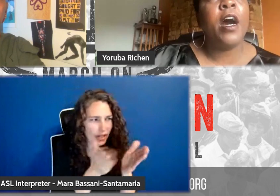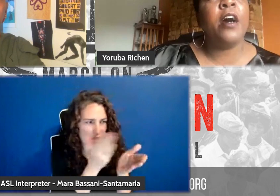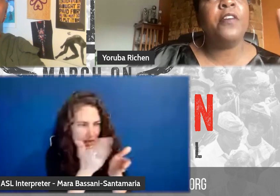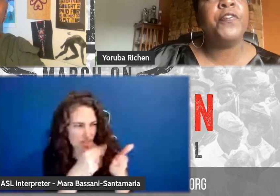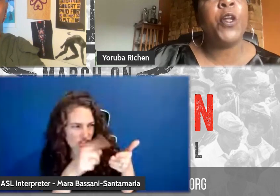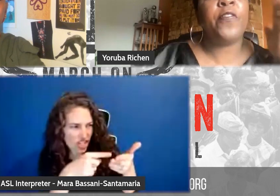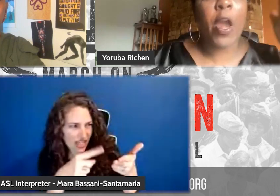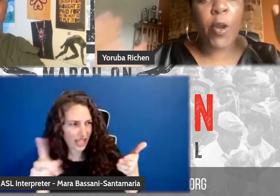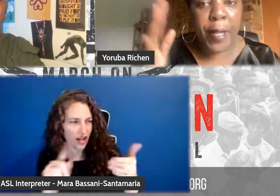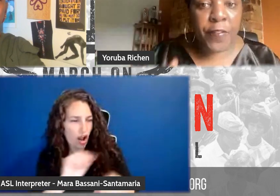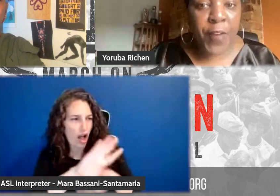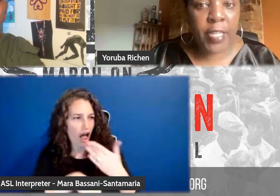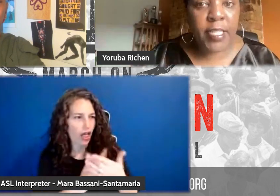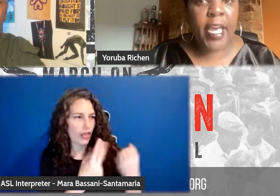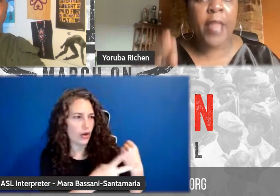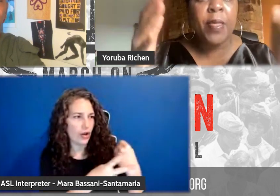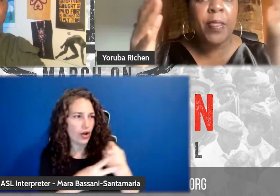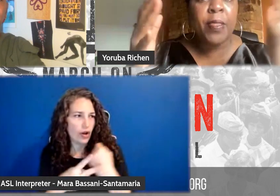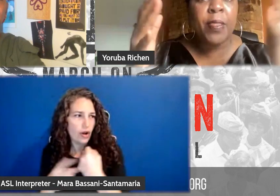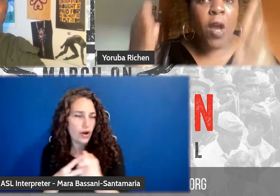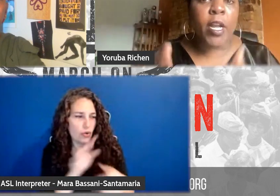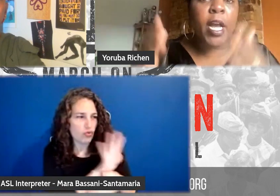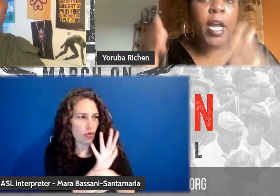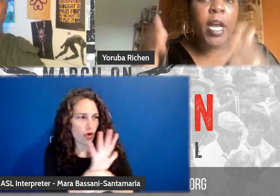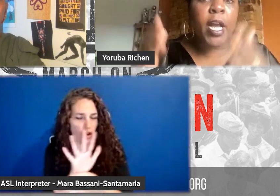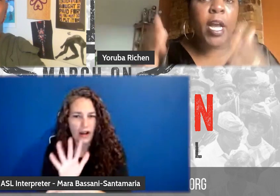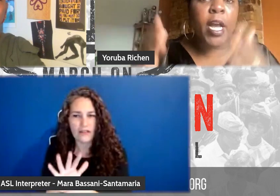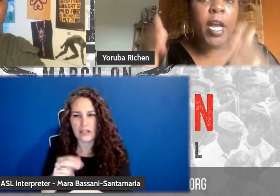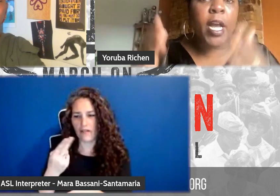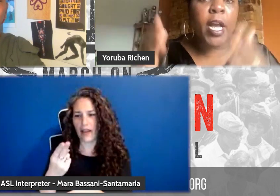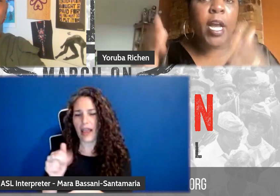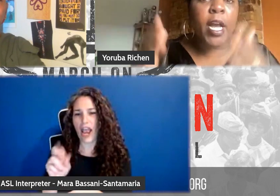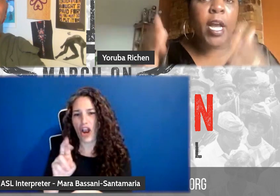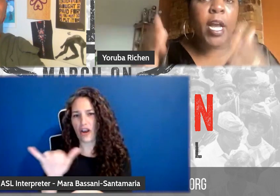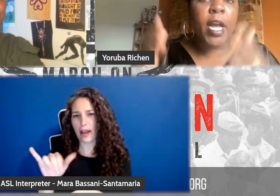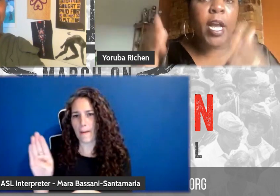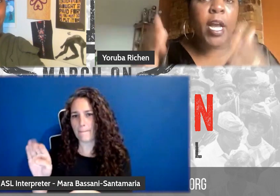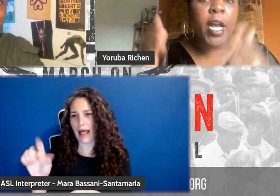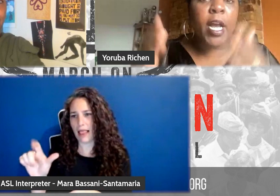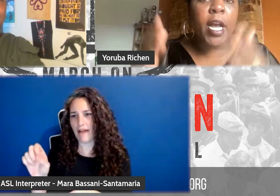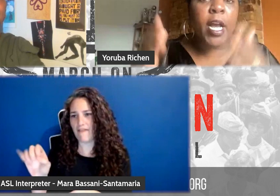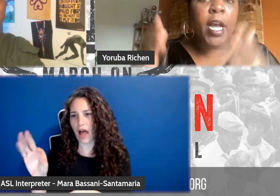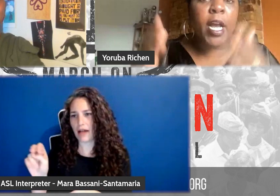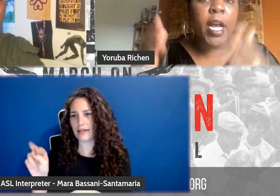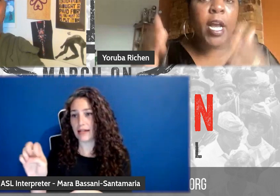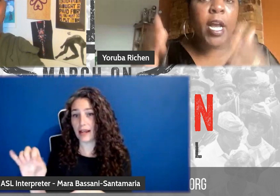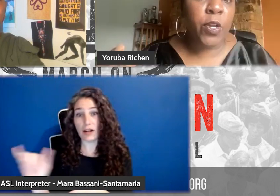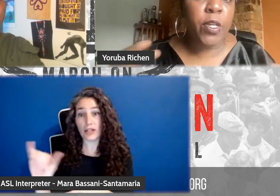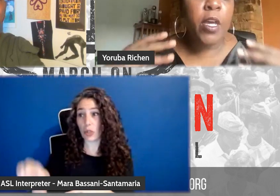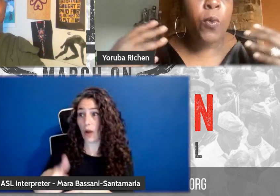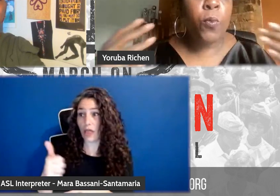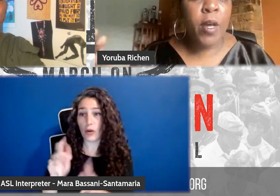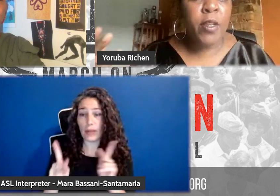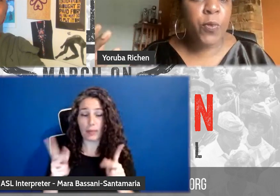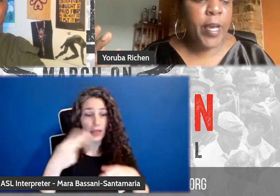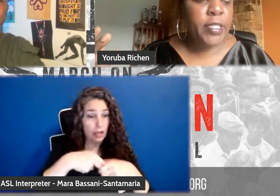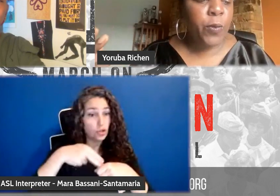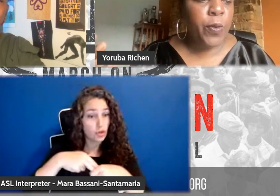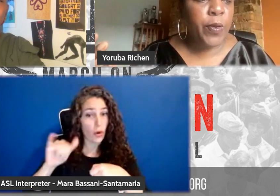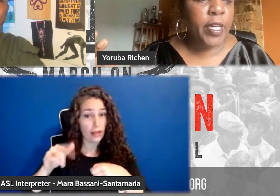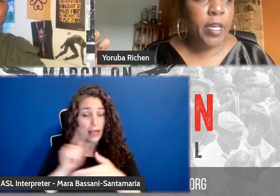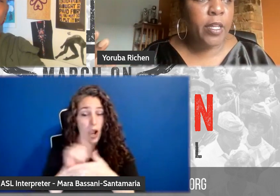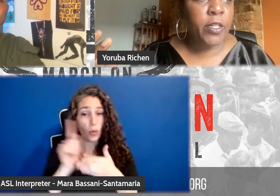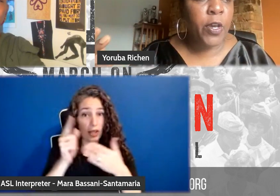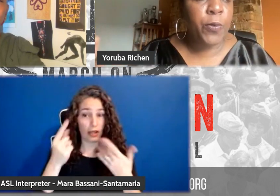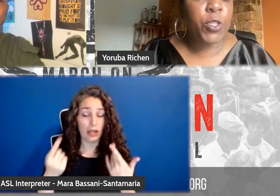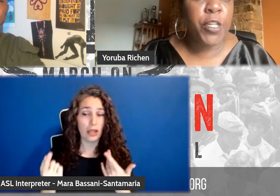of, you know, of Harry Belafonte and then the people who were on the week during that week, because we figured one of the ways